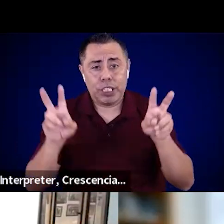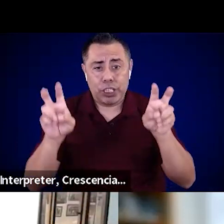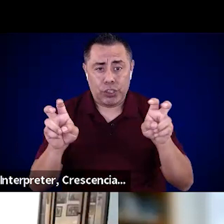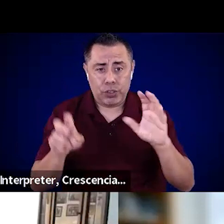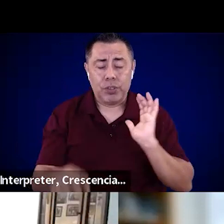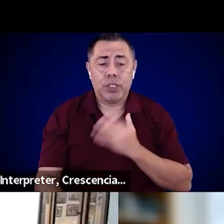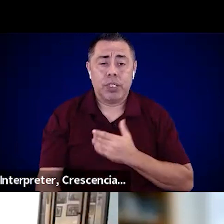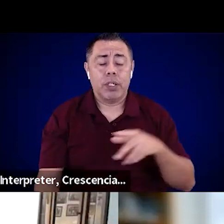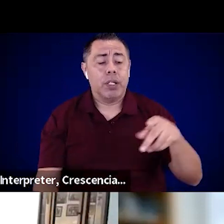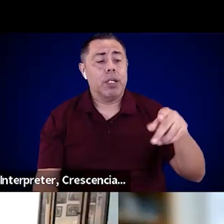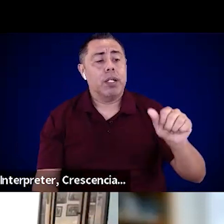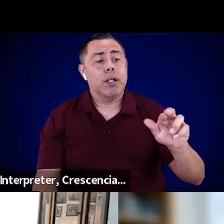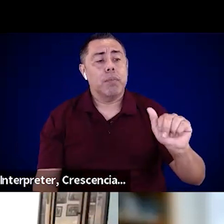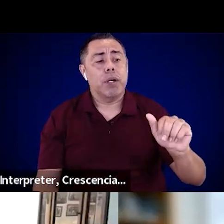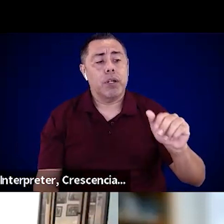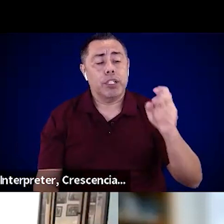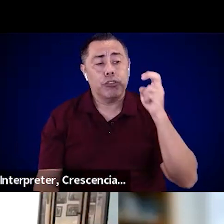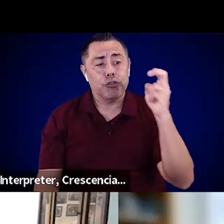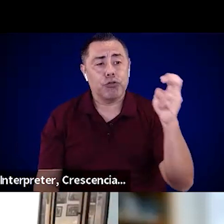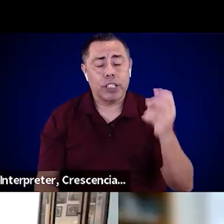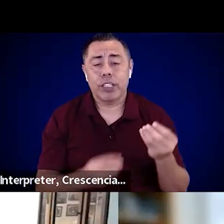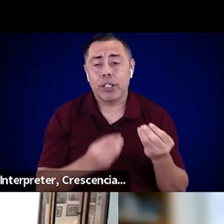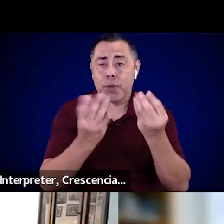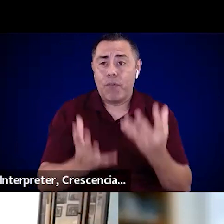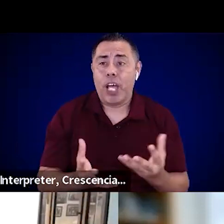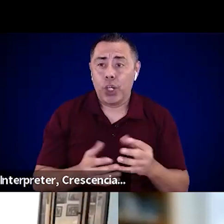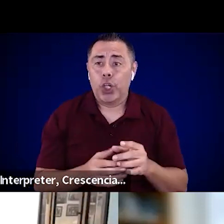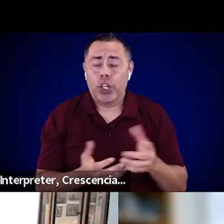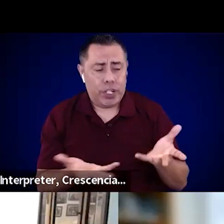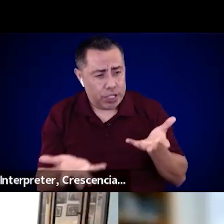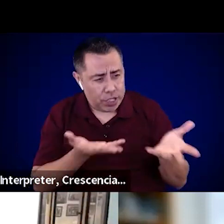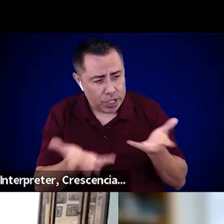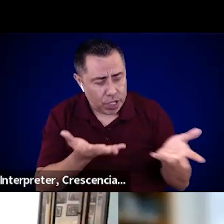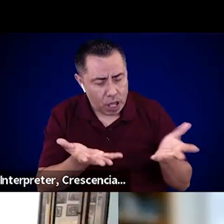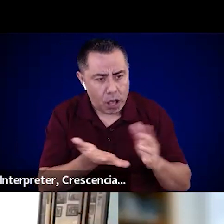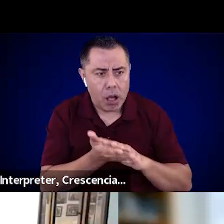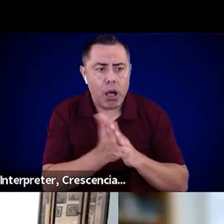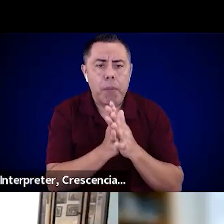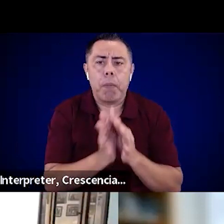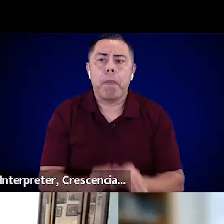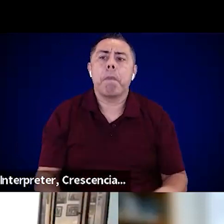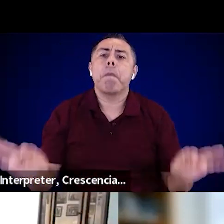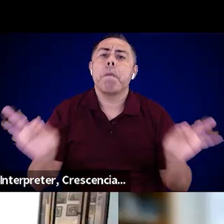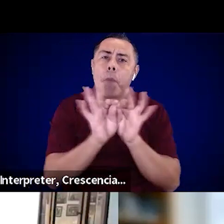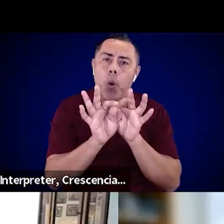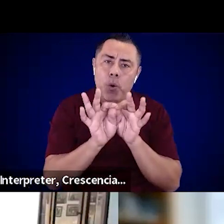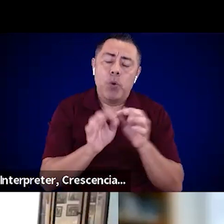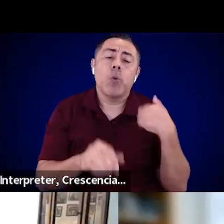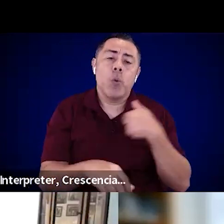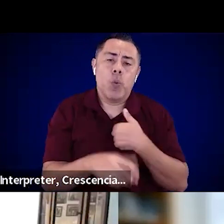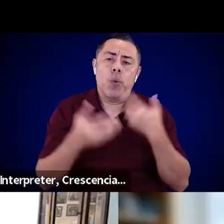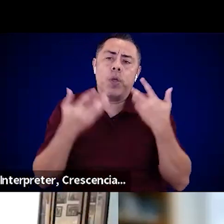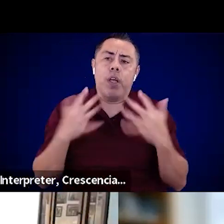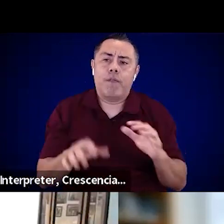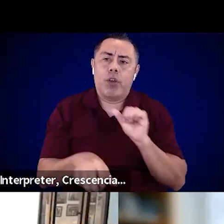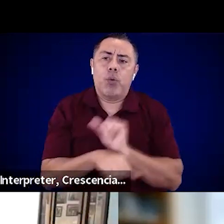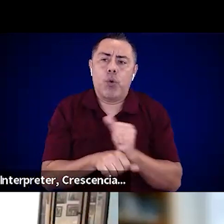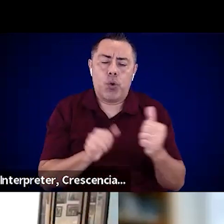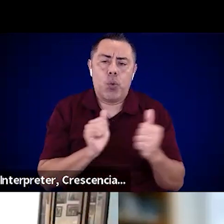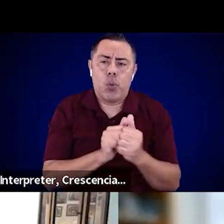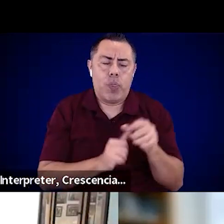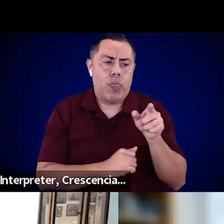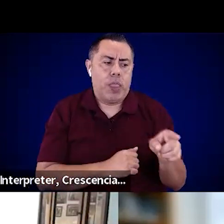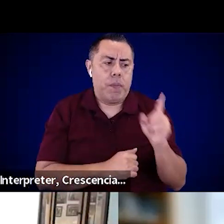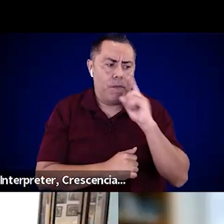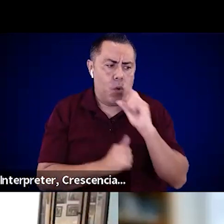became incredibly important. We were able to work with them during most incidents. They would provide vehicles